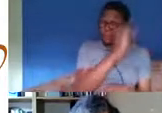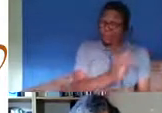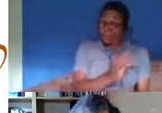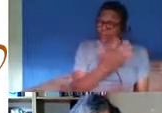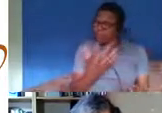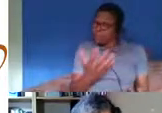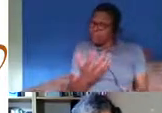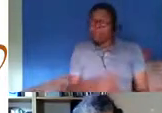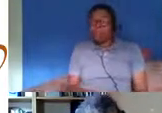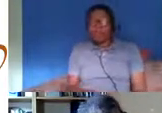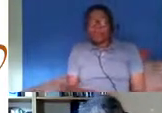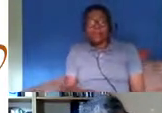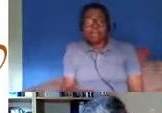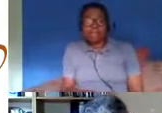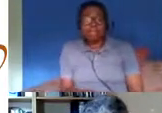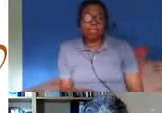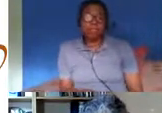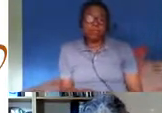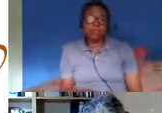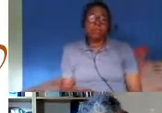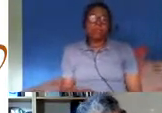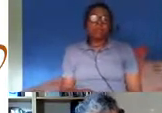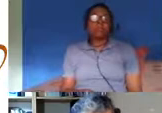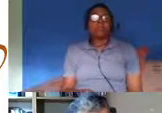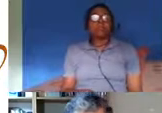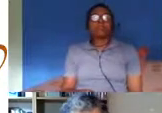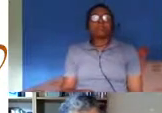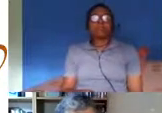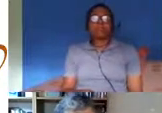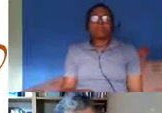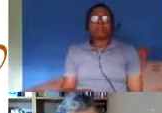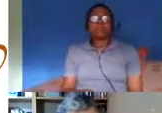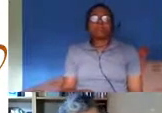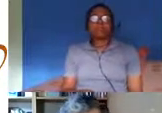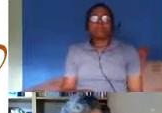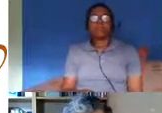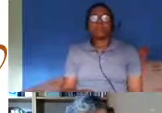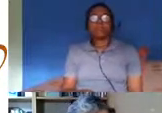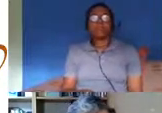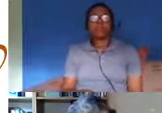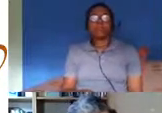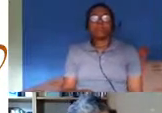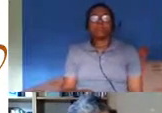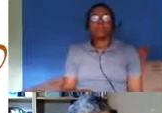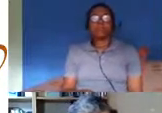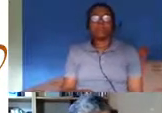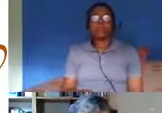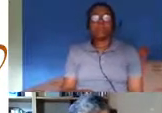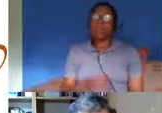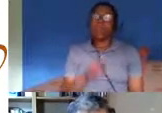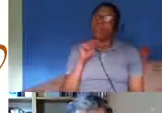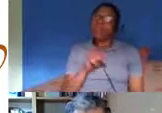unfortunately that that experience of